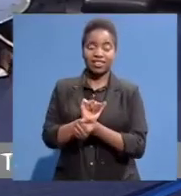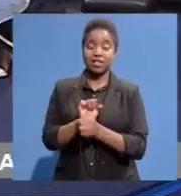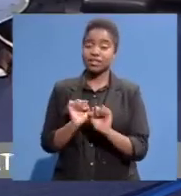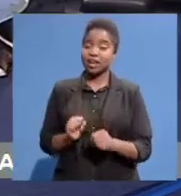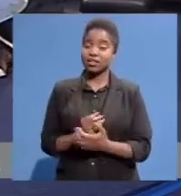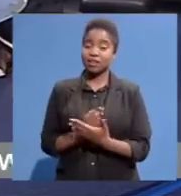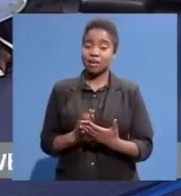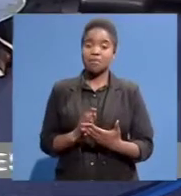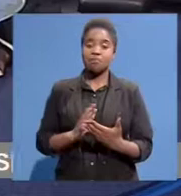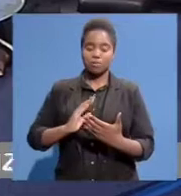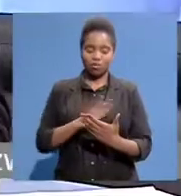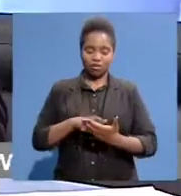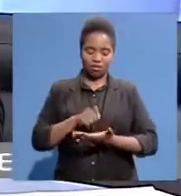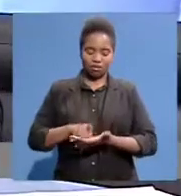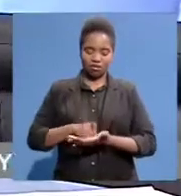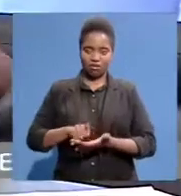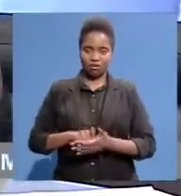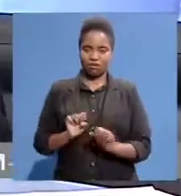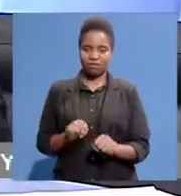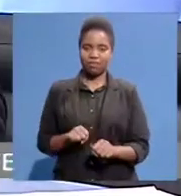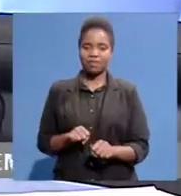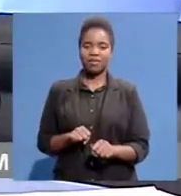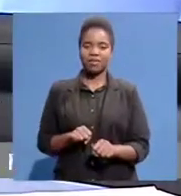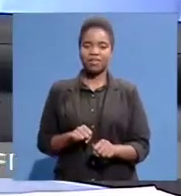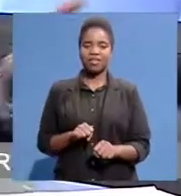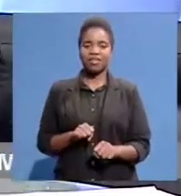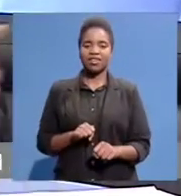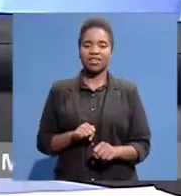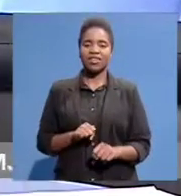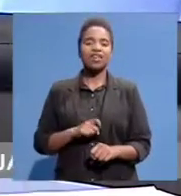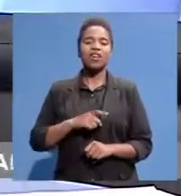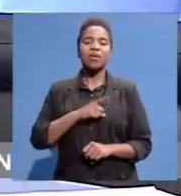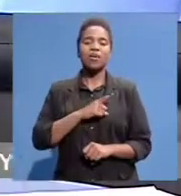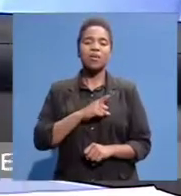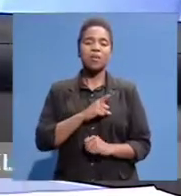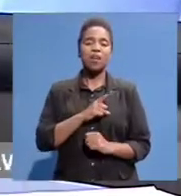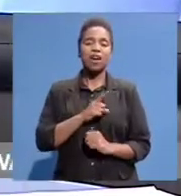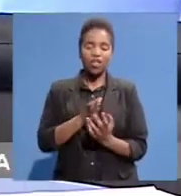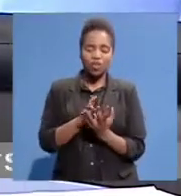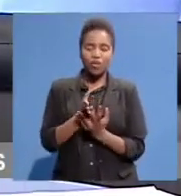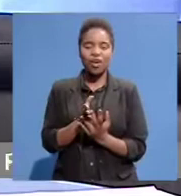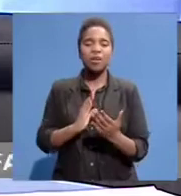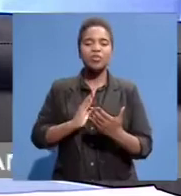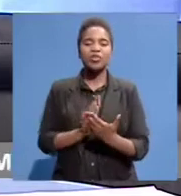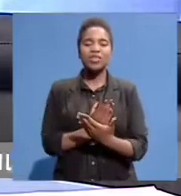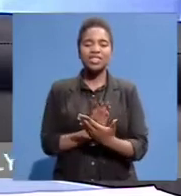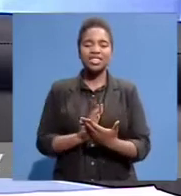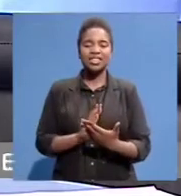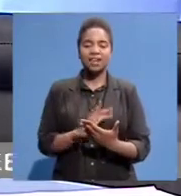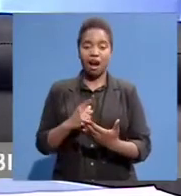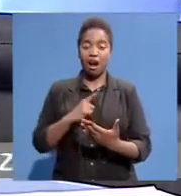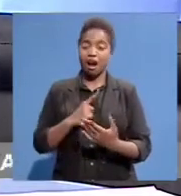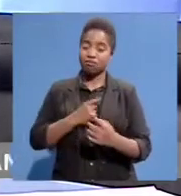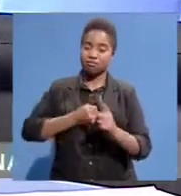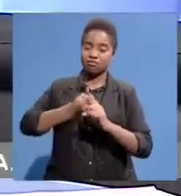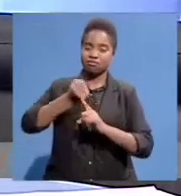was not overtly political Because of exactly what you mentioned The state of emergencies